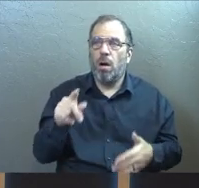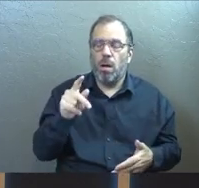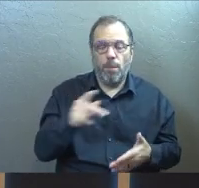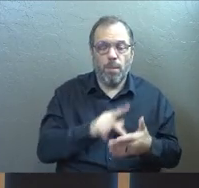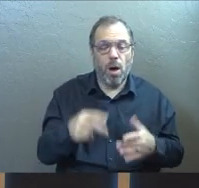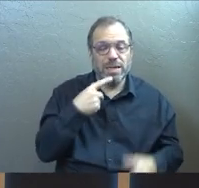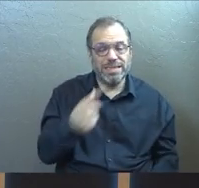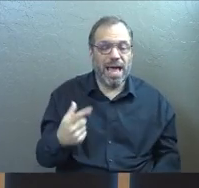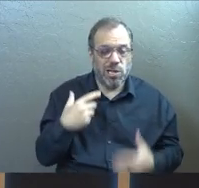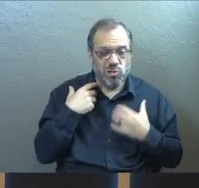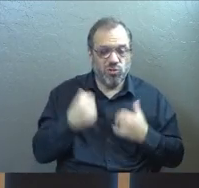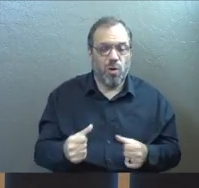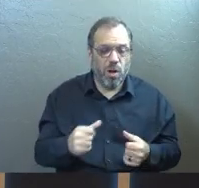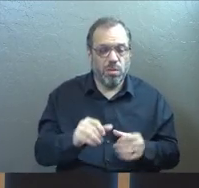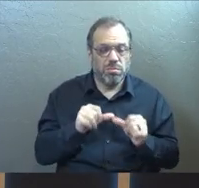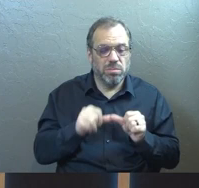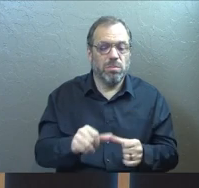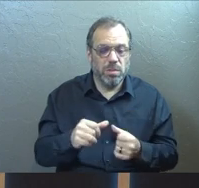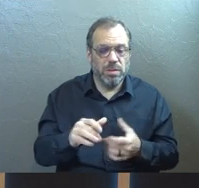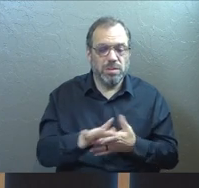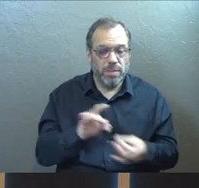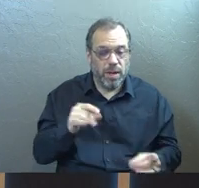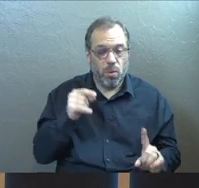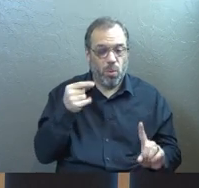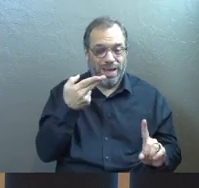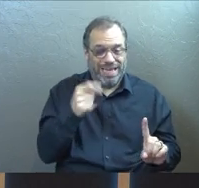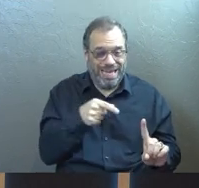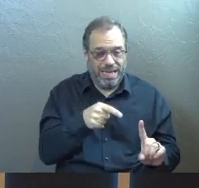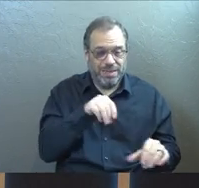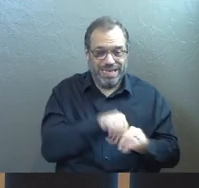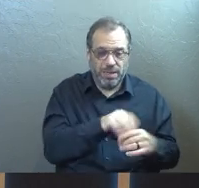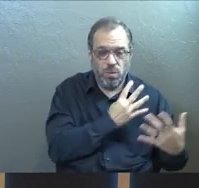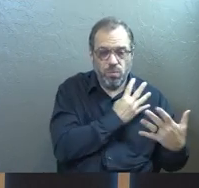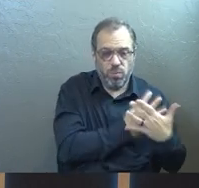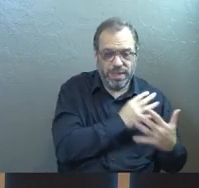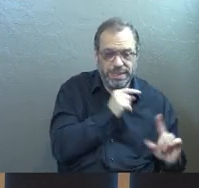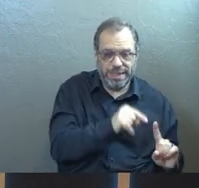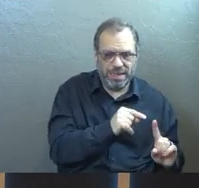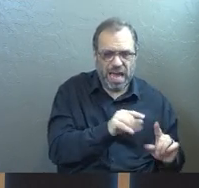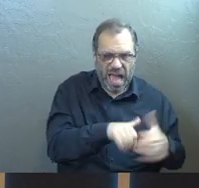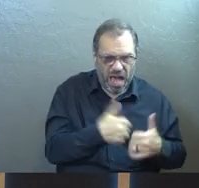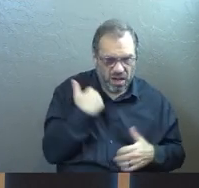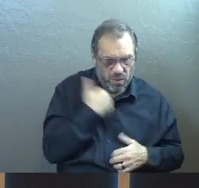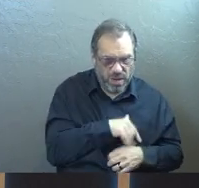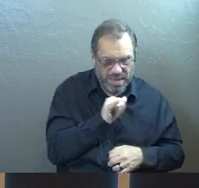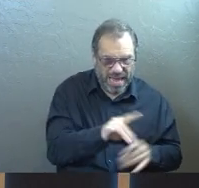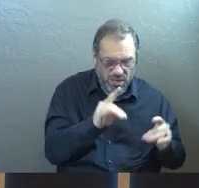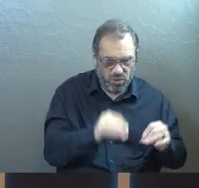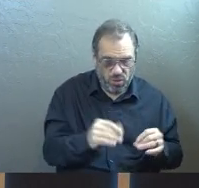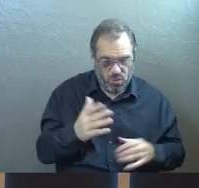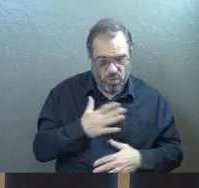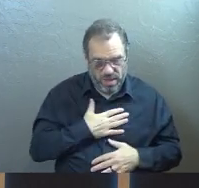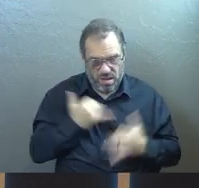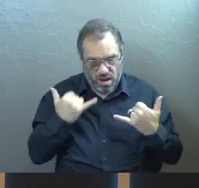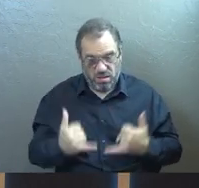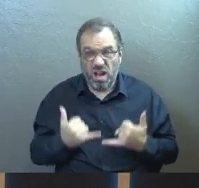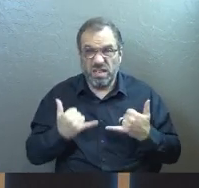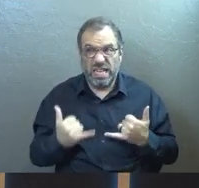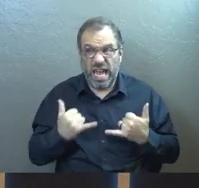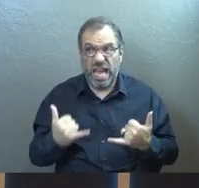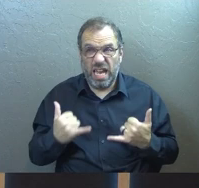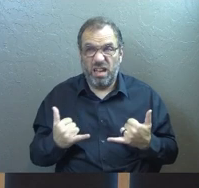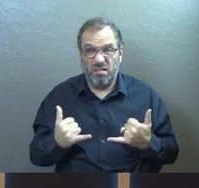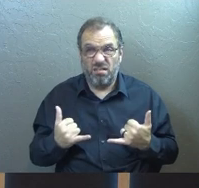Paul stayed strong in spirit when he was imprisoned. How can we do that with our modern challenges?